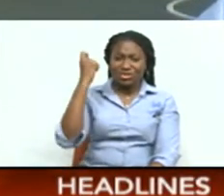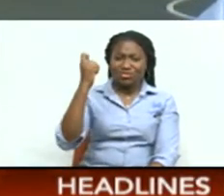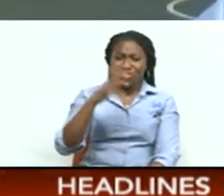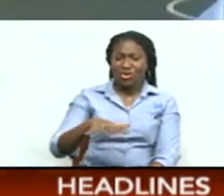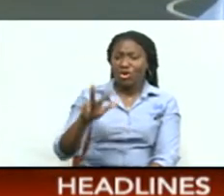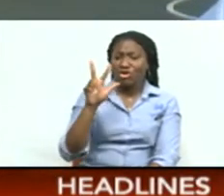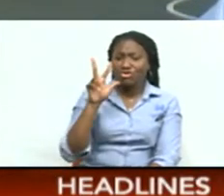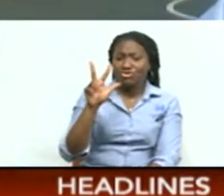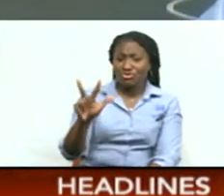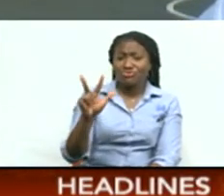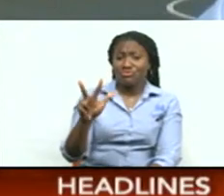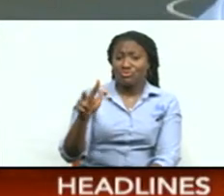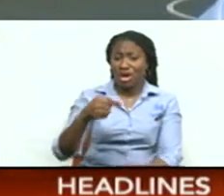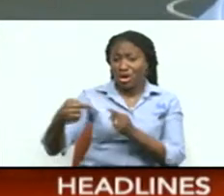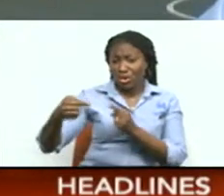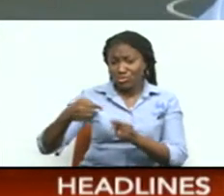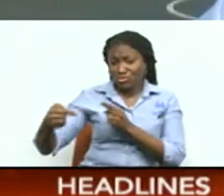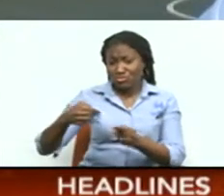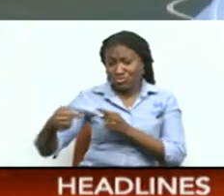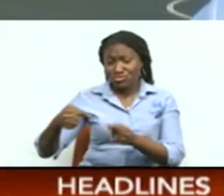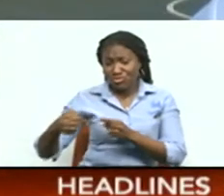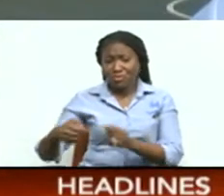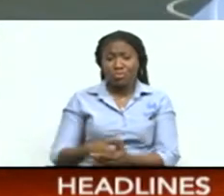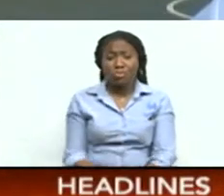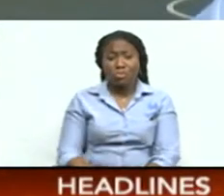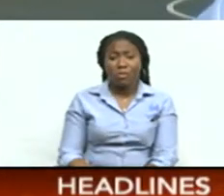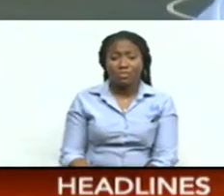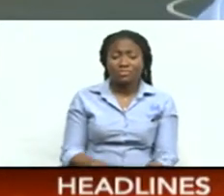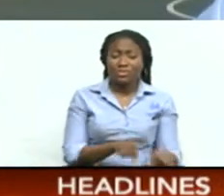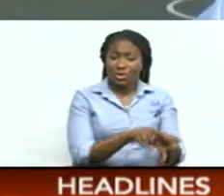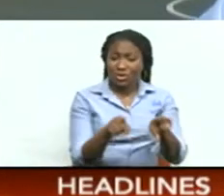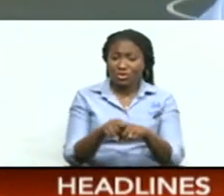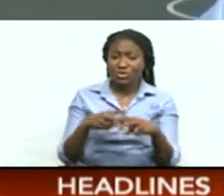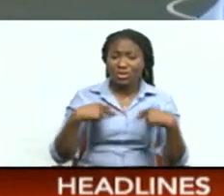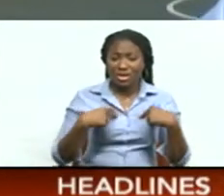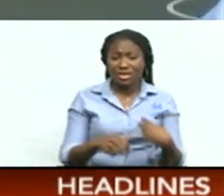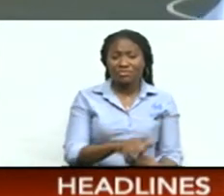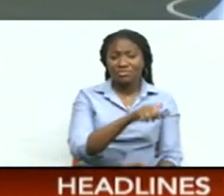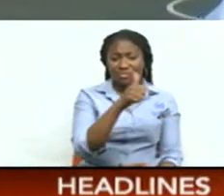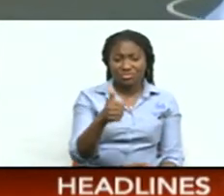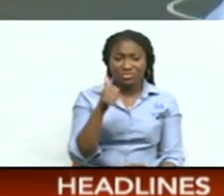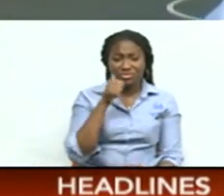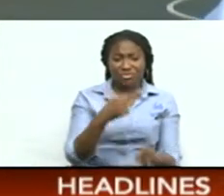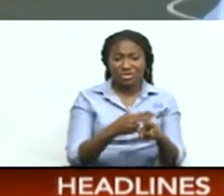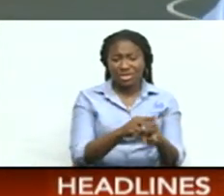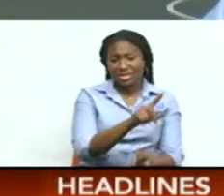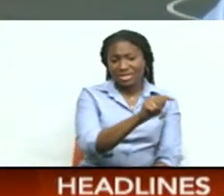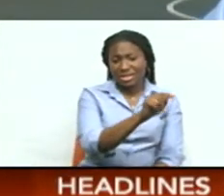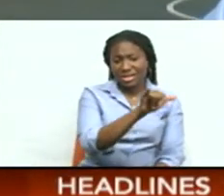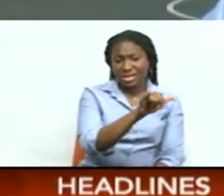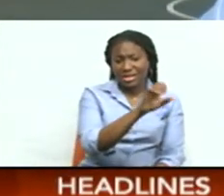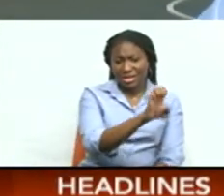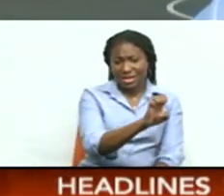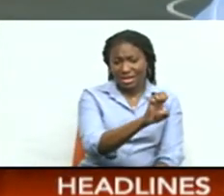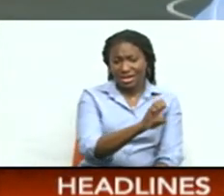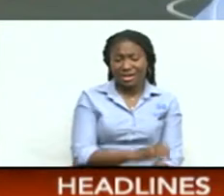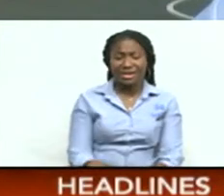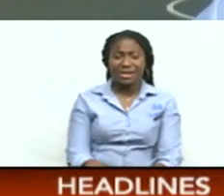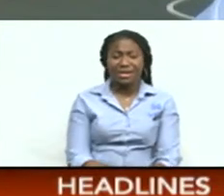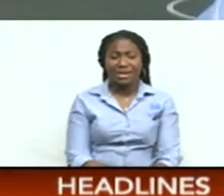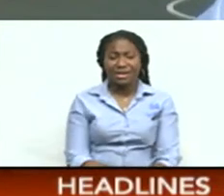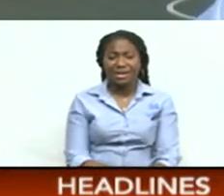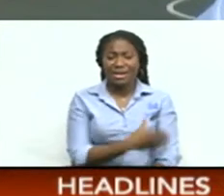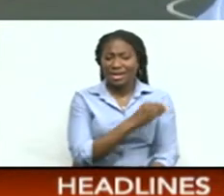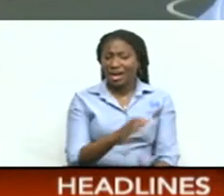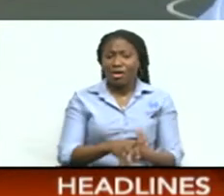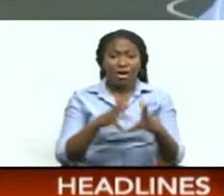three of the consecutive Of the skimmages We also have Ty Ty Ty Which is Ty Warwick Right And